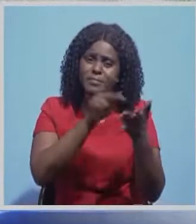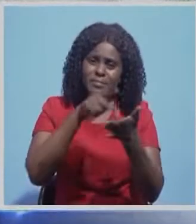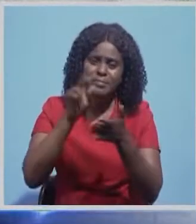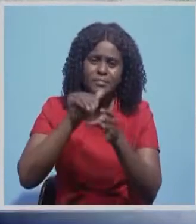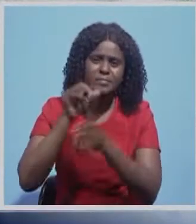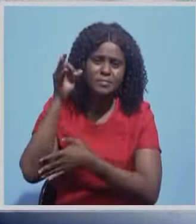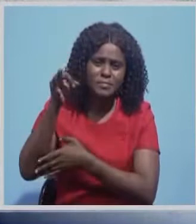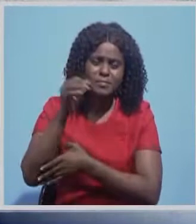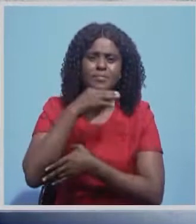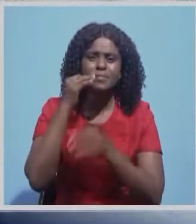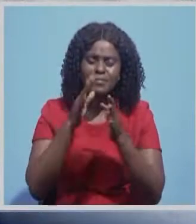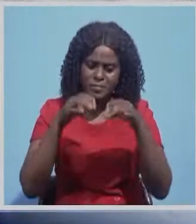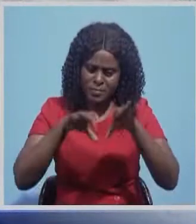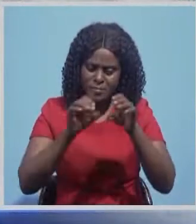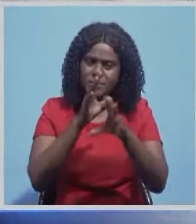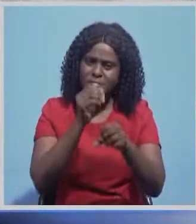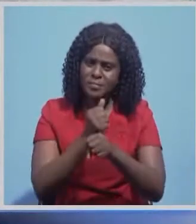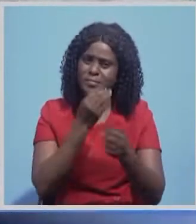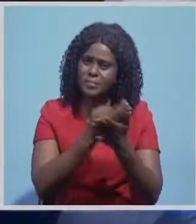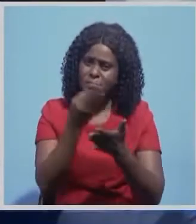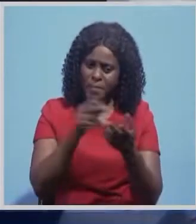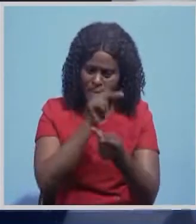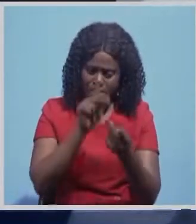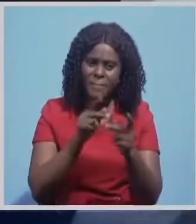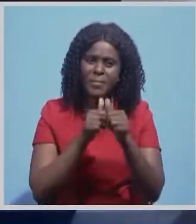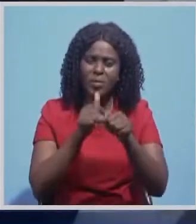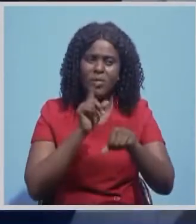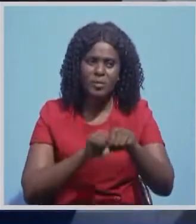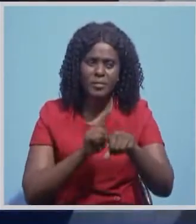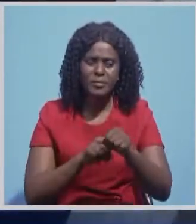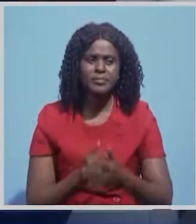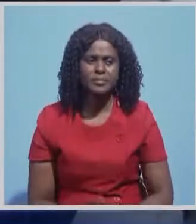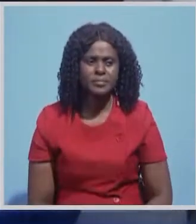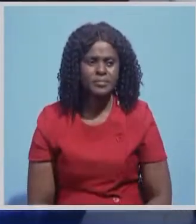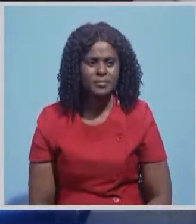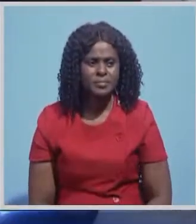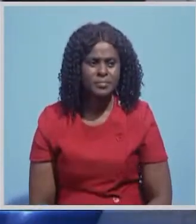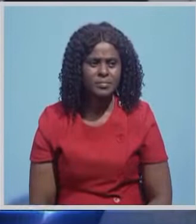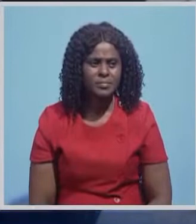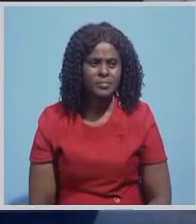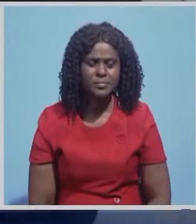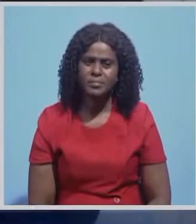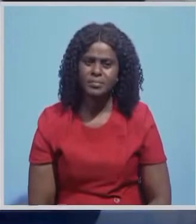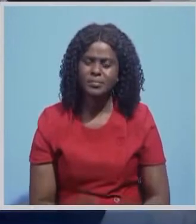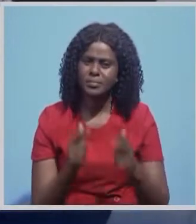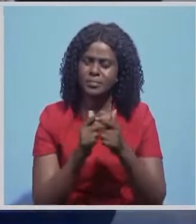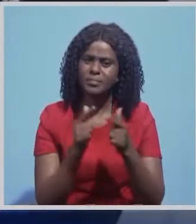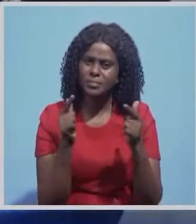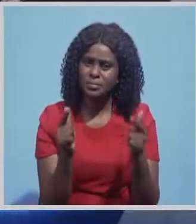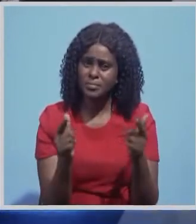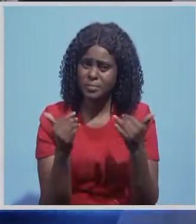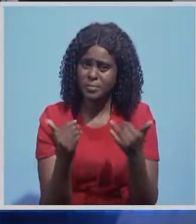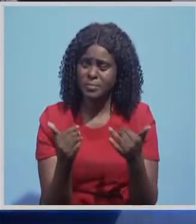to ensure that farmers continue receiving inputs timely. This year, I think it's worth giving the government